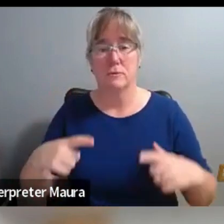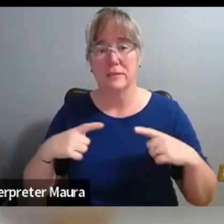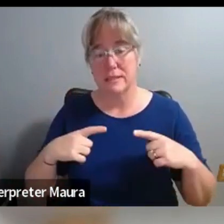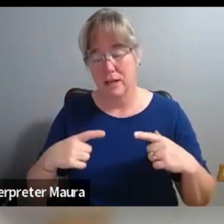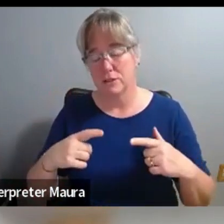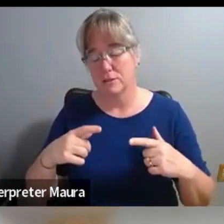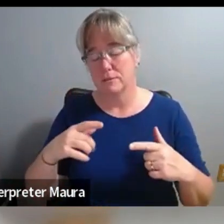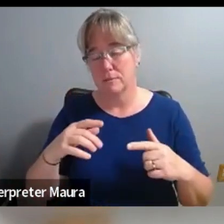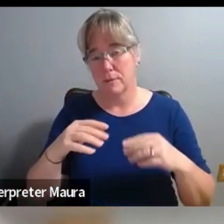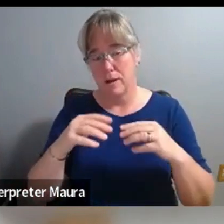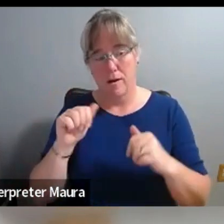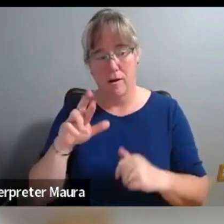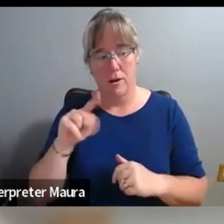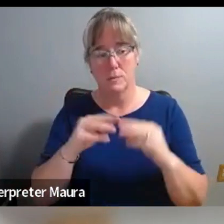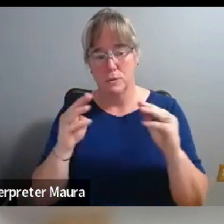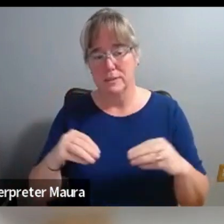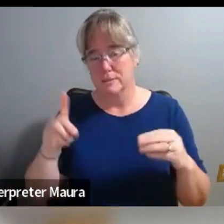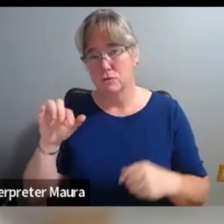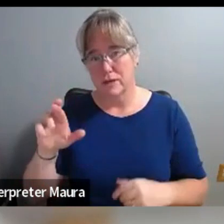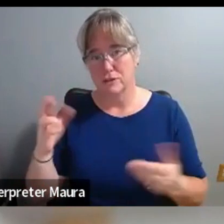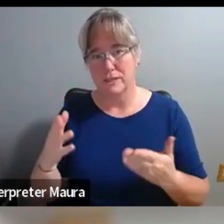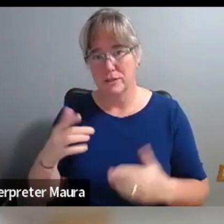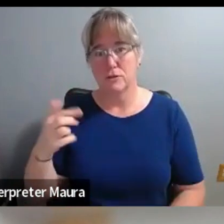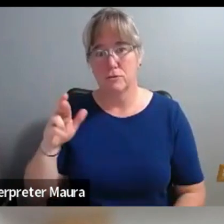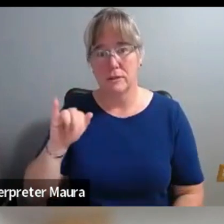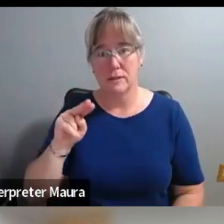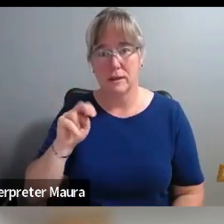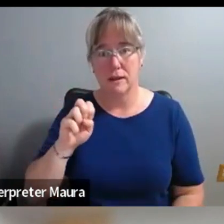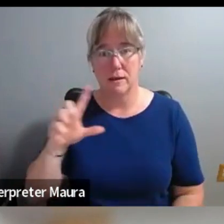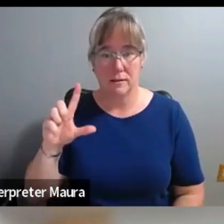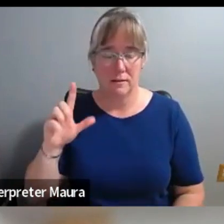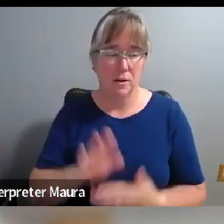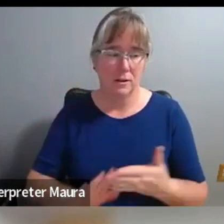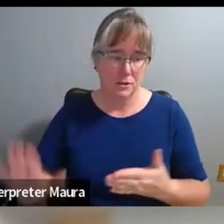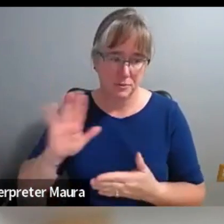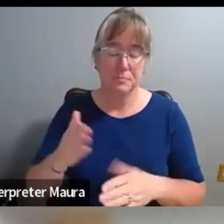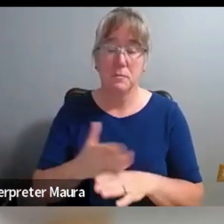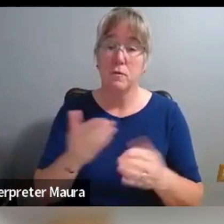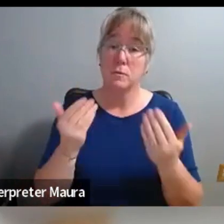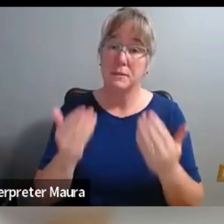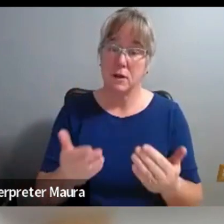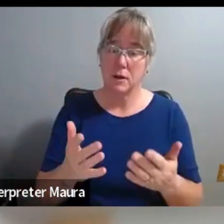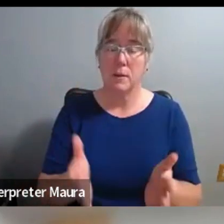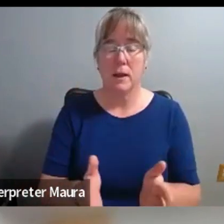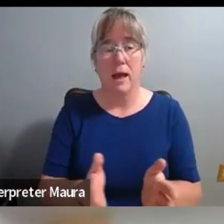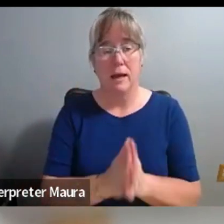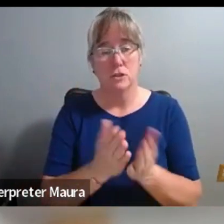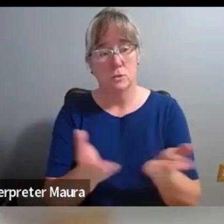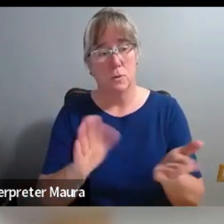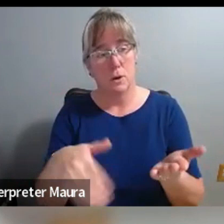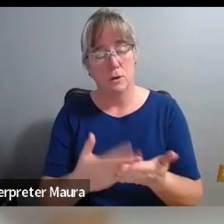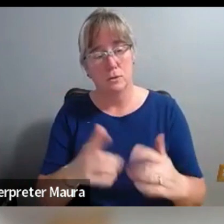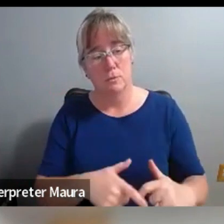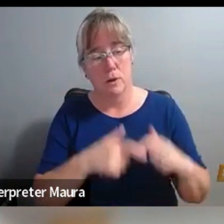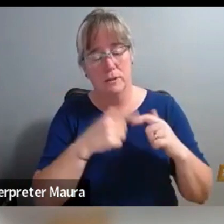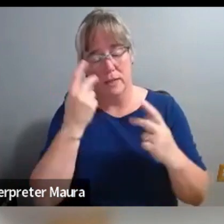College. Before our session begins, I would like to invite you all to pause and reflect on the history of